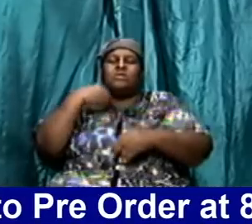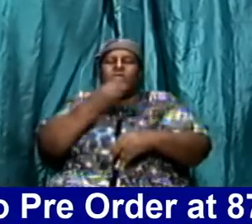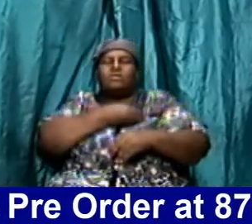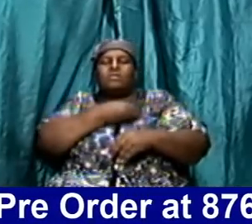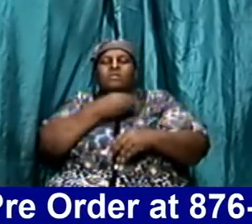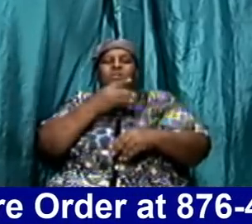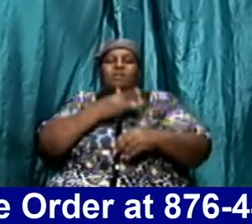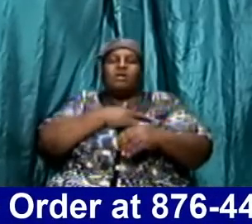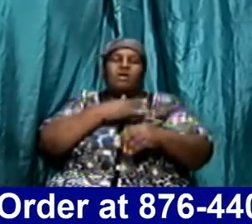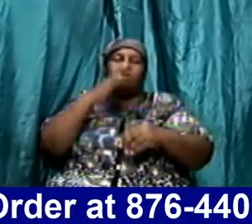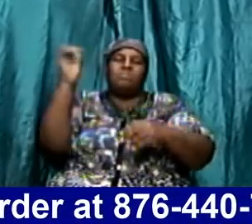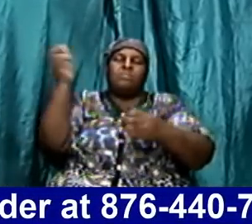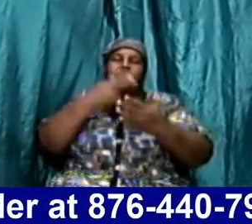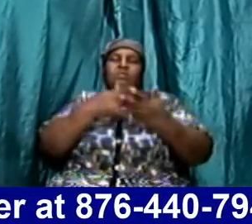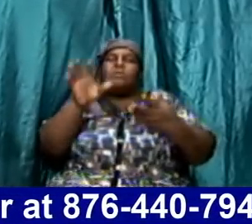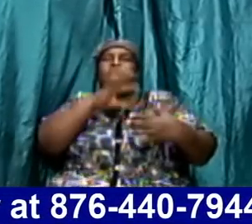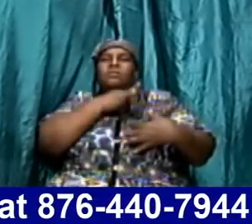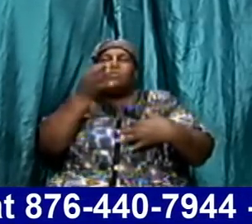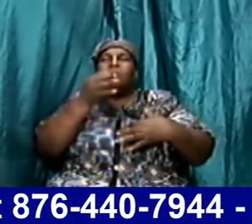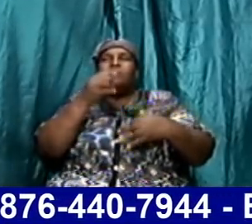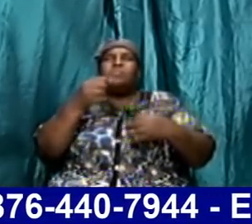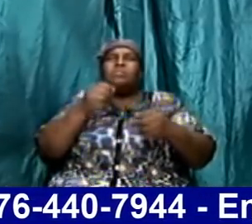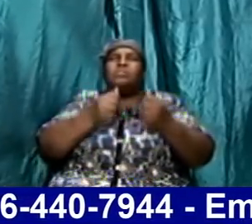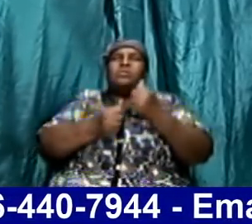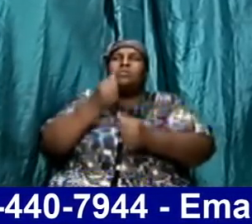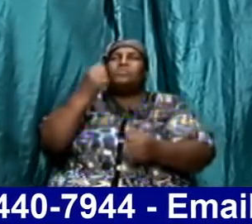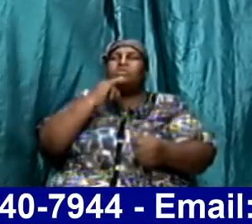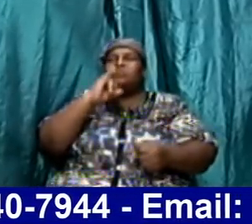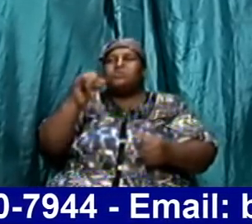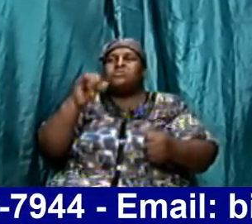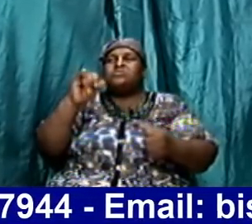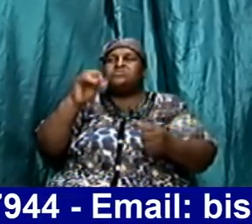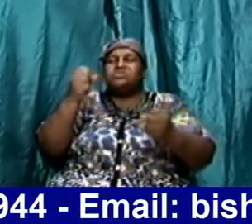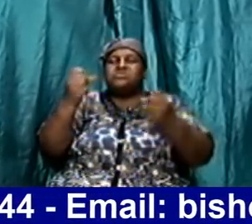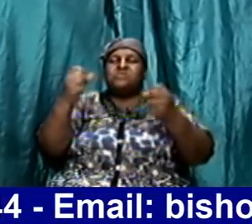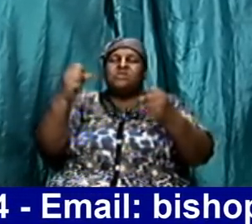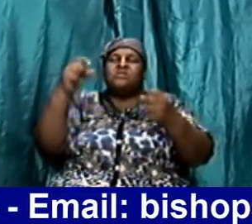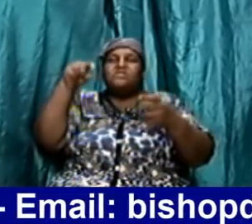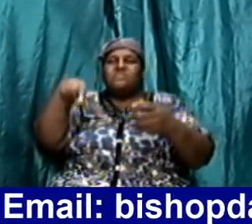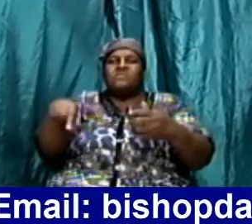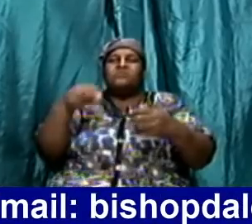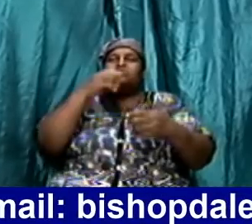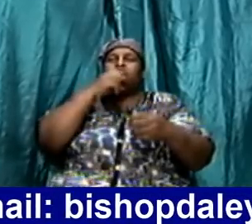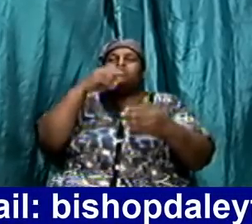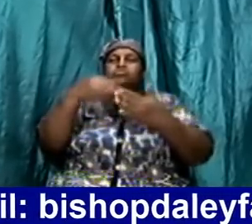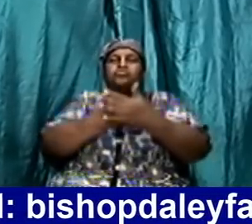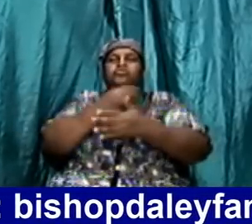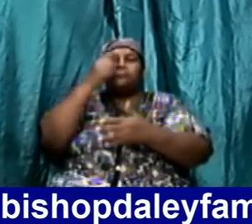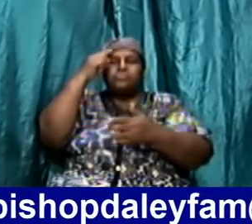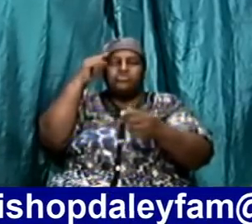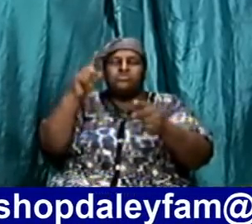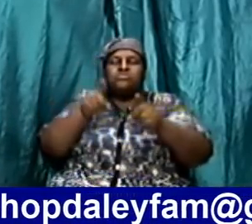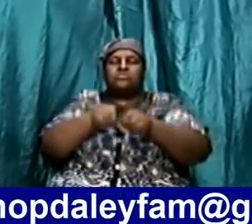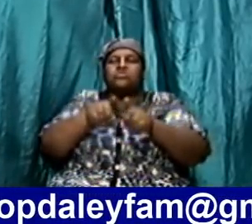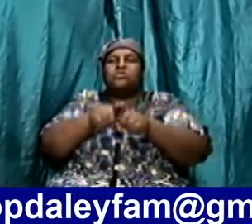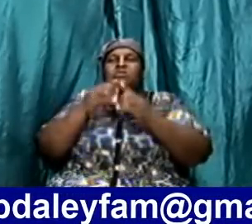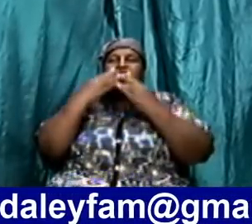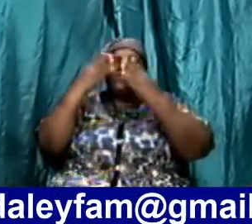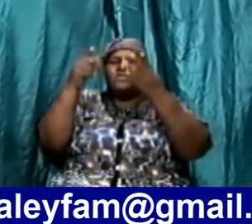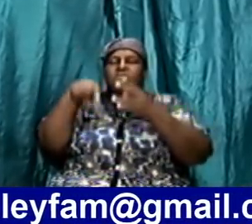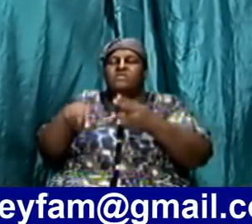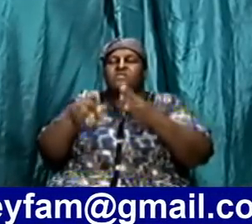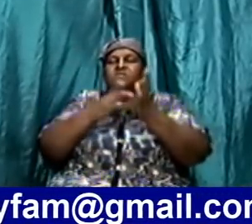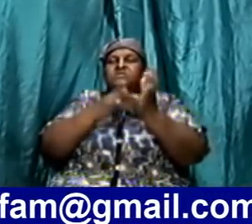the Holy Ghost which is the sign of this new covenant thank you Lord Jesus for this Bible study this evening